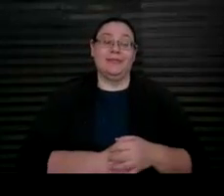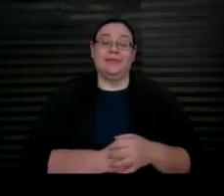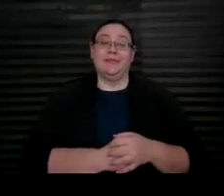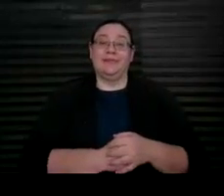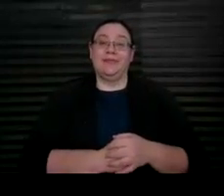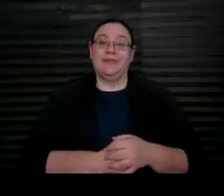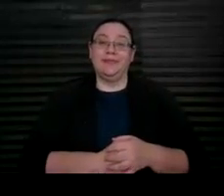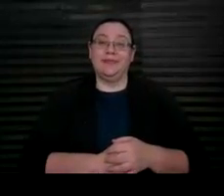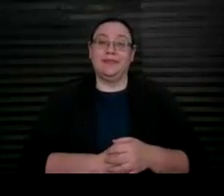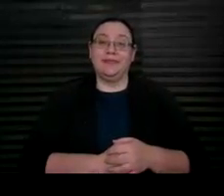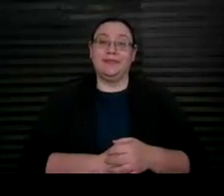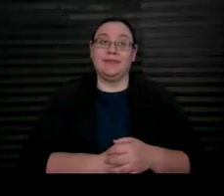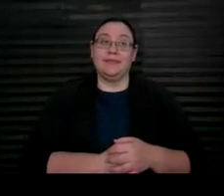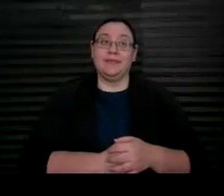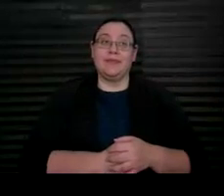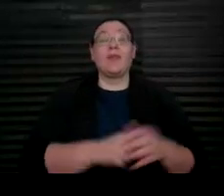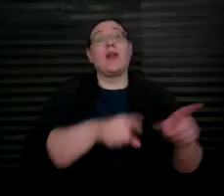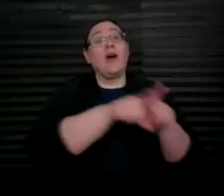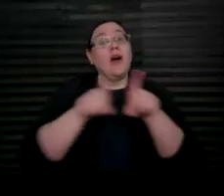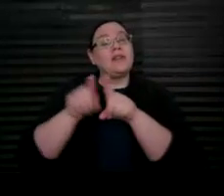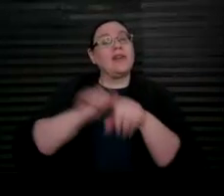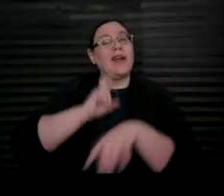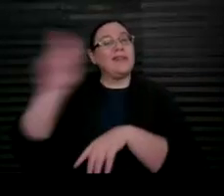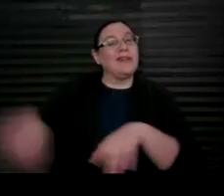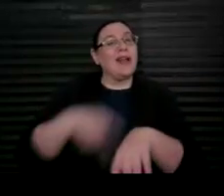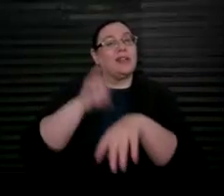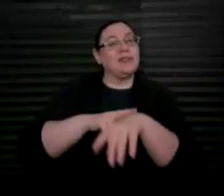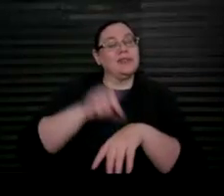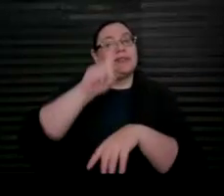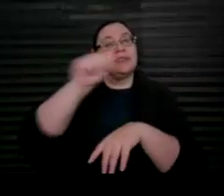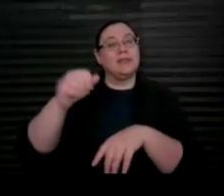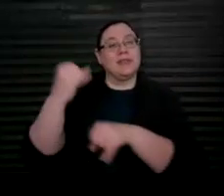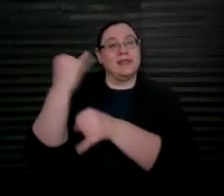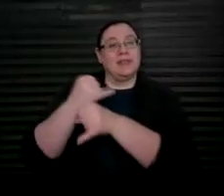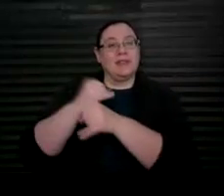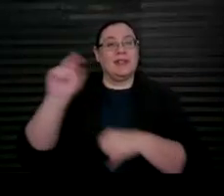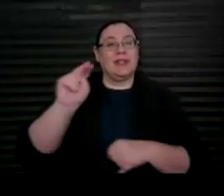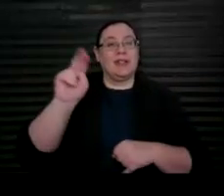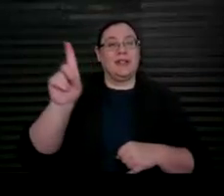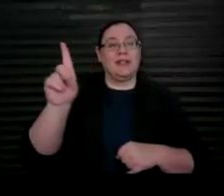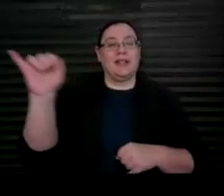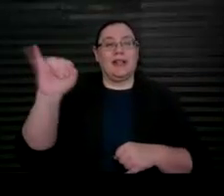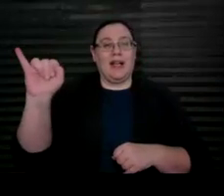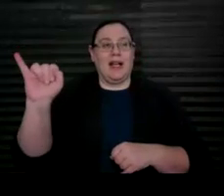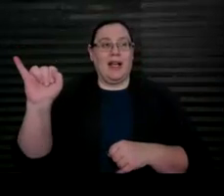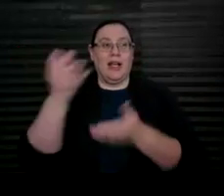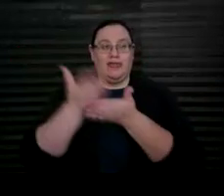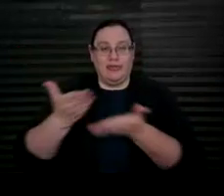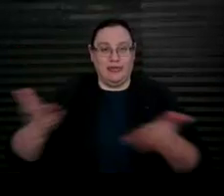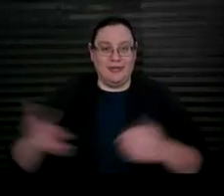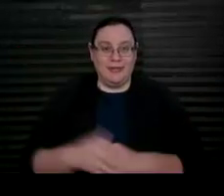There are also National Disability Institute resources or NDI